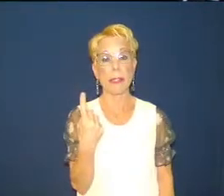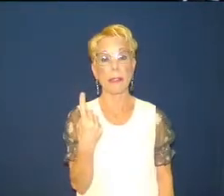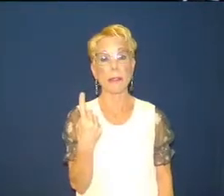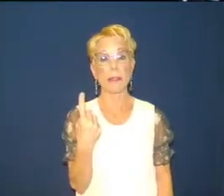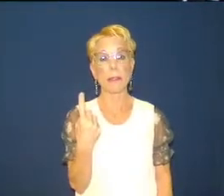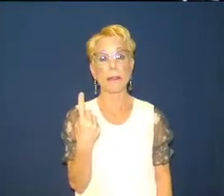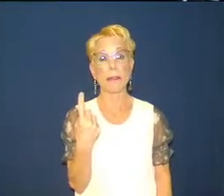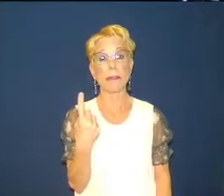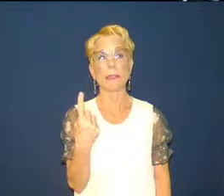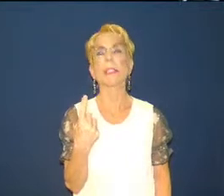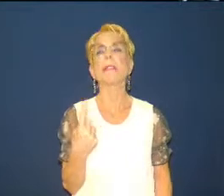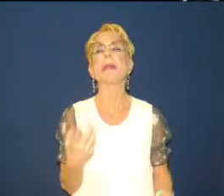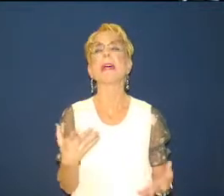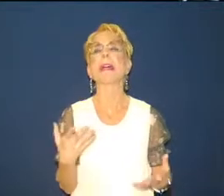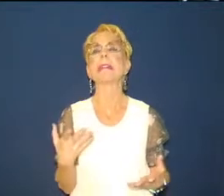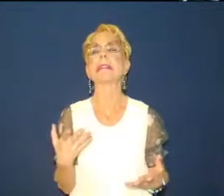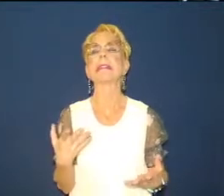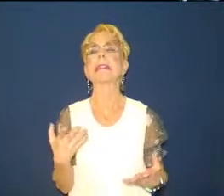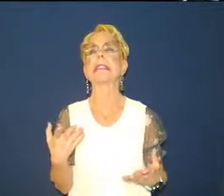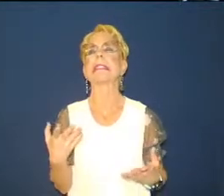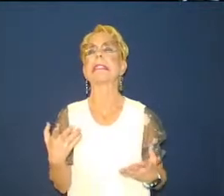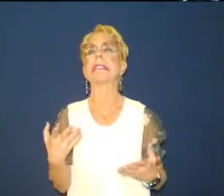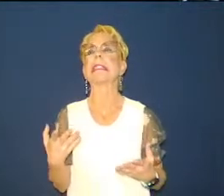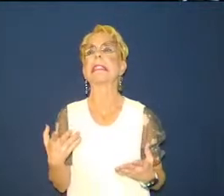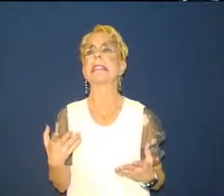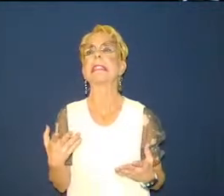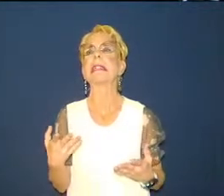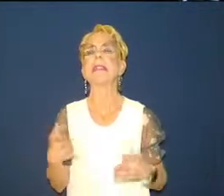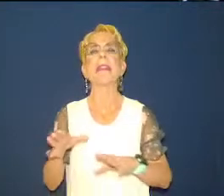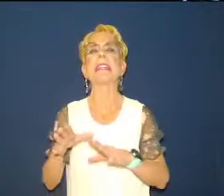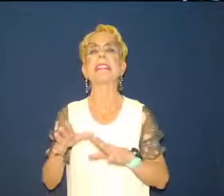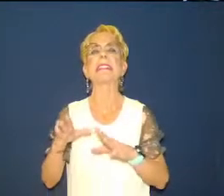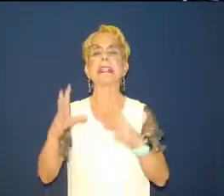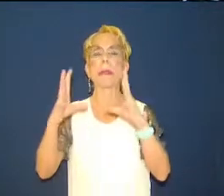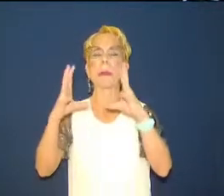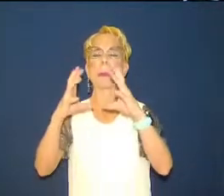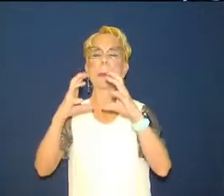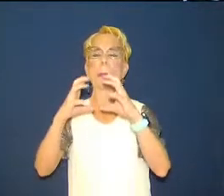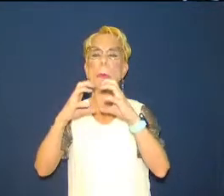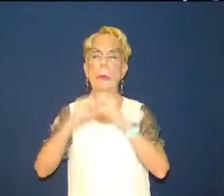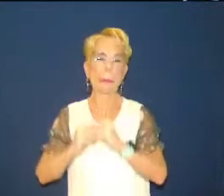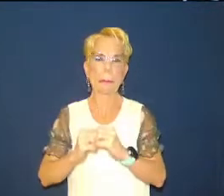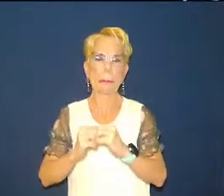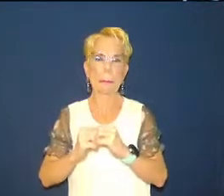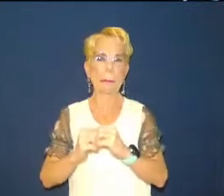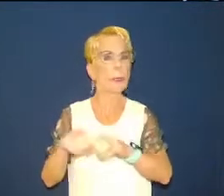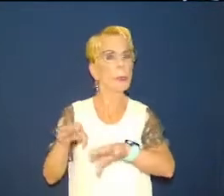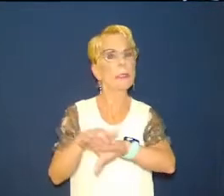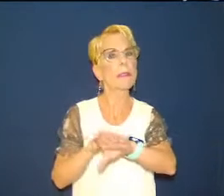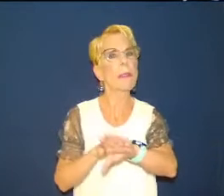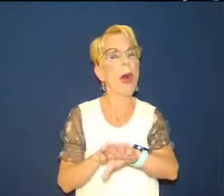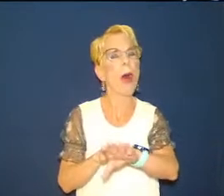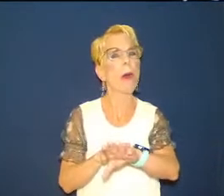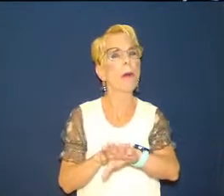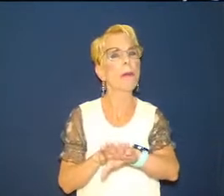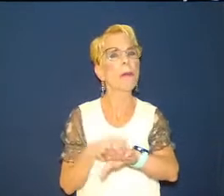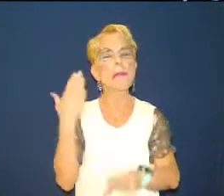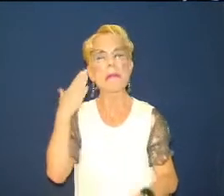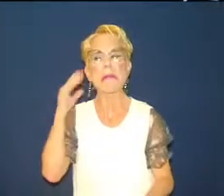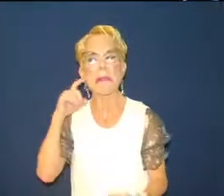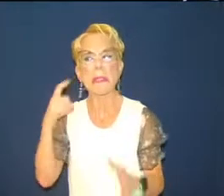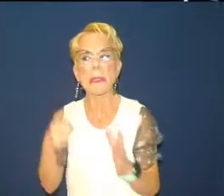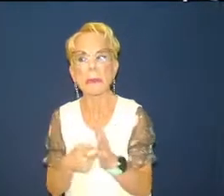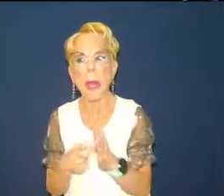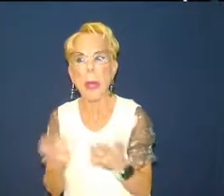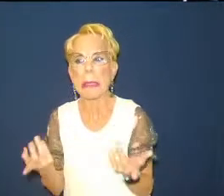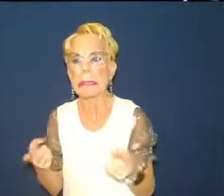erode slowly you know what happens when things erode slowly you never notice it it's just you know you just it just looks looks almost the same